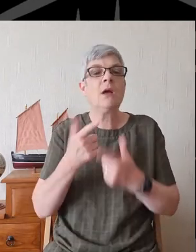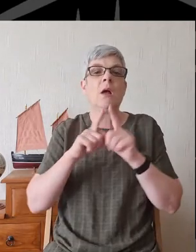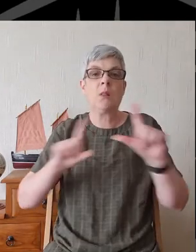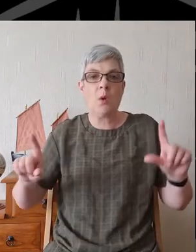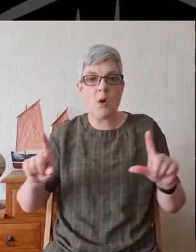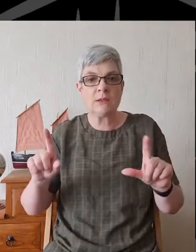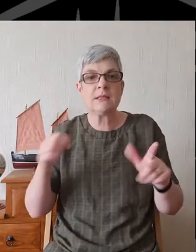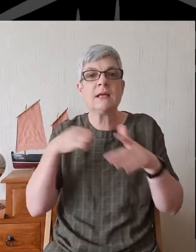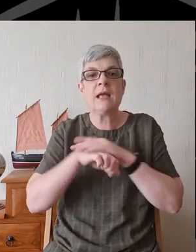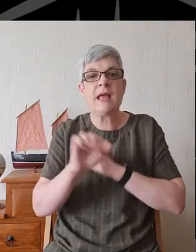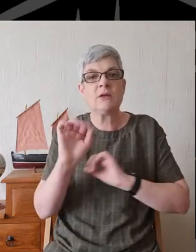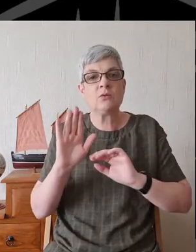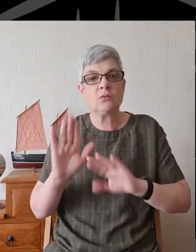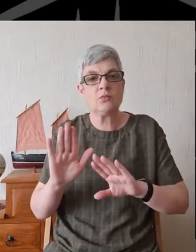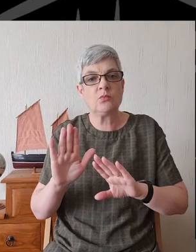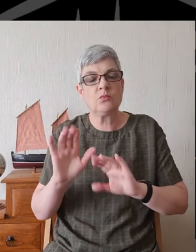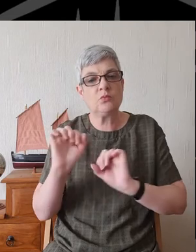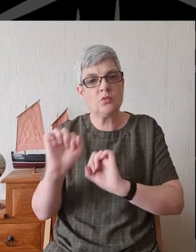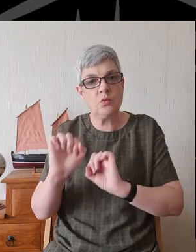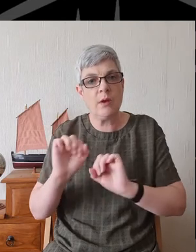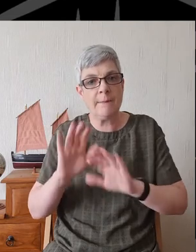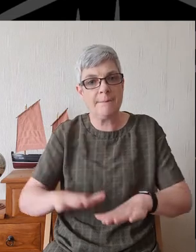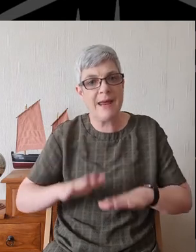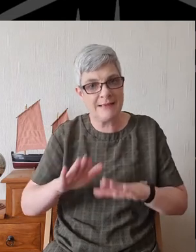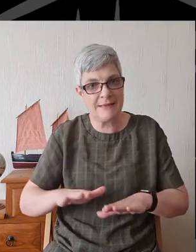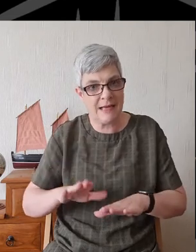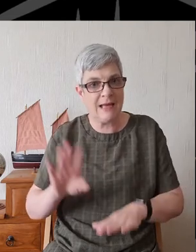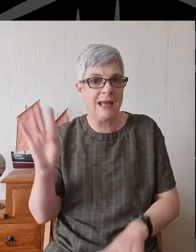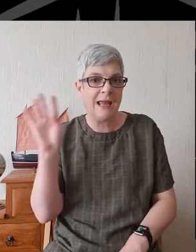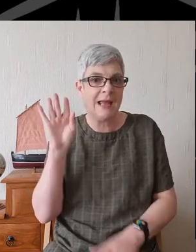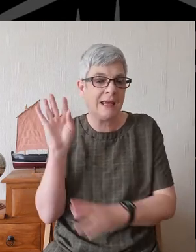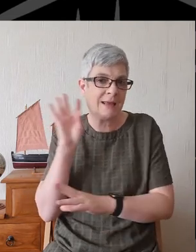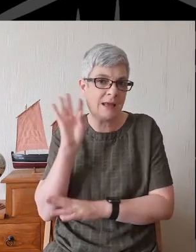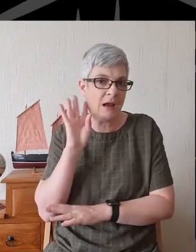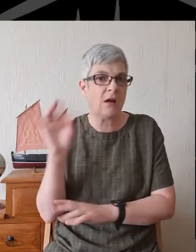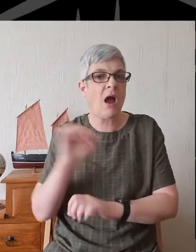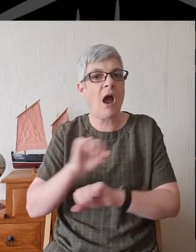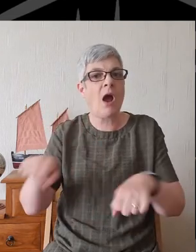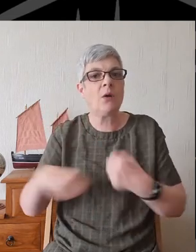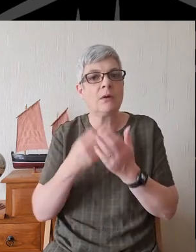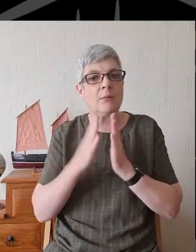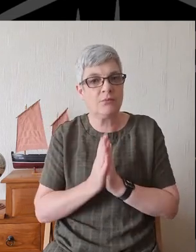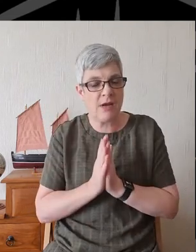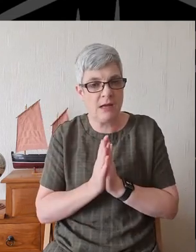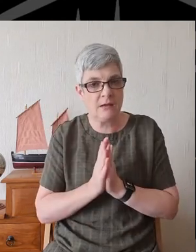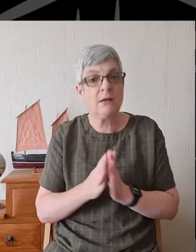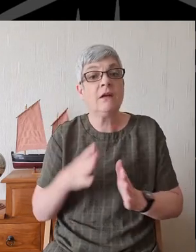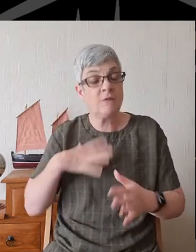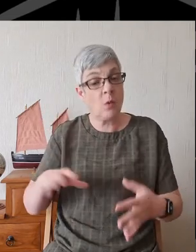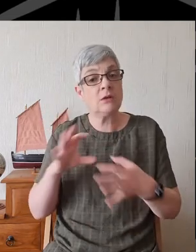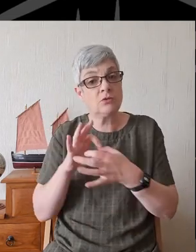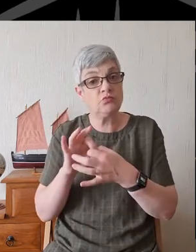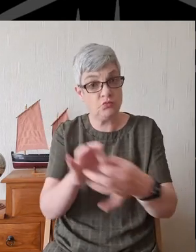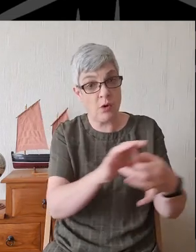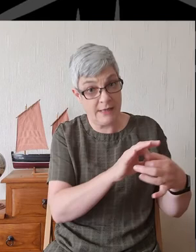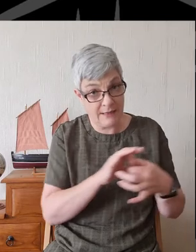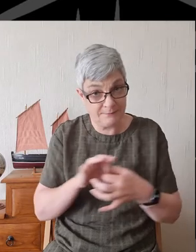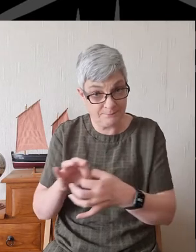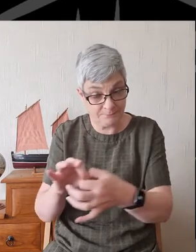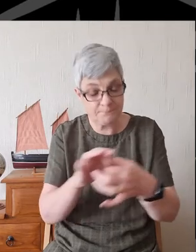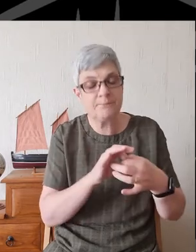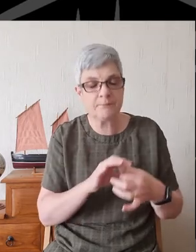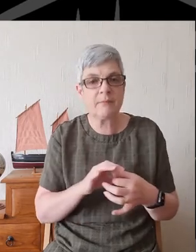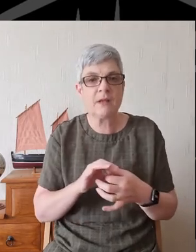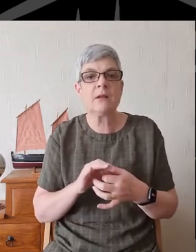in your mercy Hear our prayer And if you'd like to join in With that response That